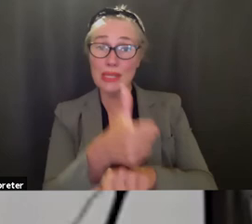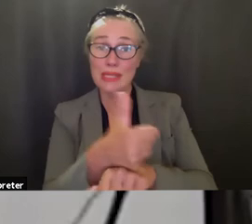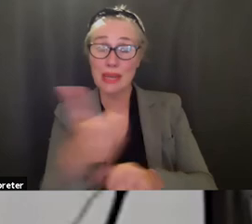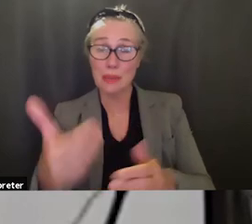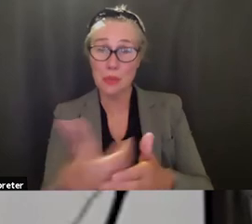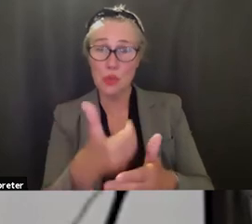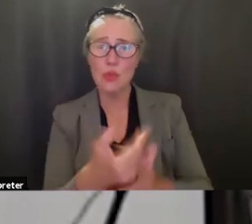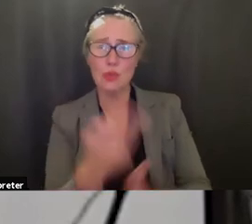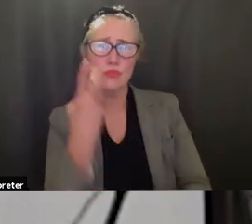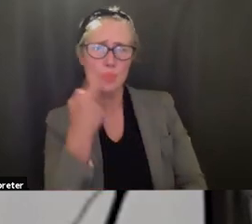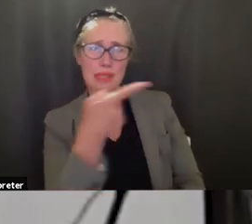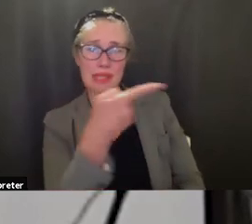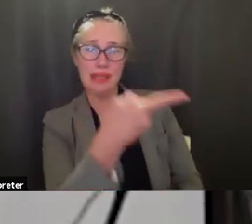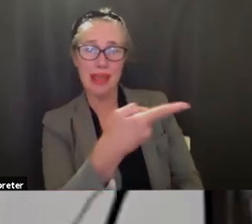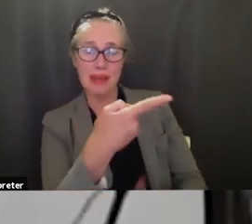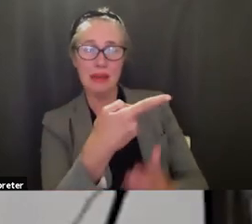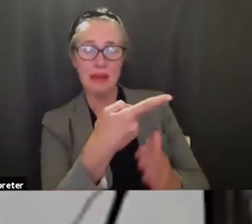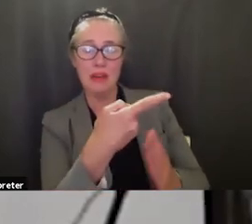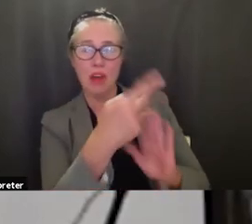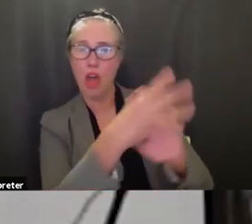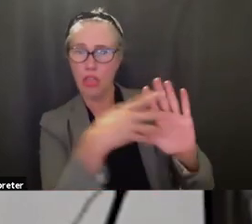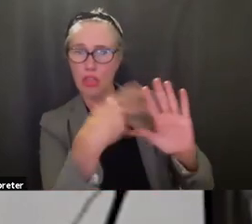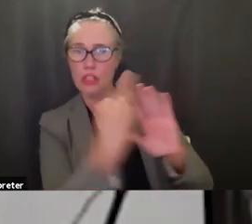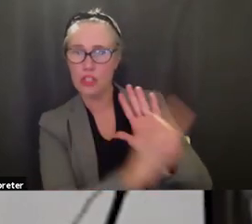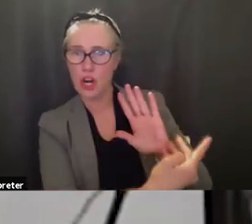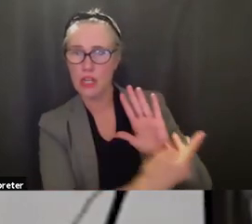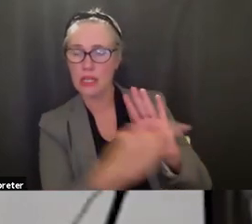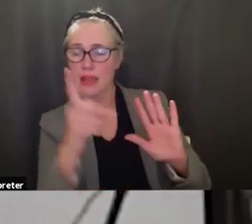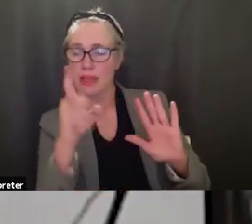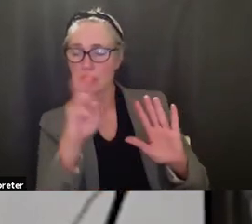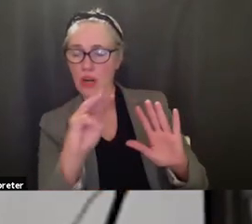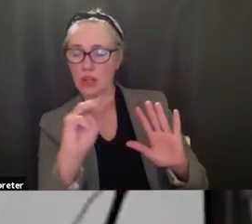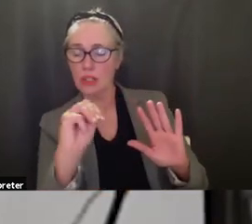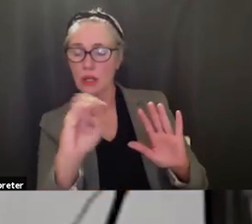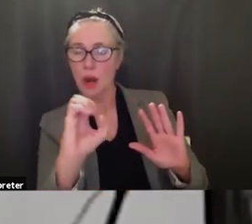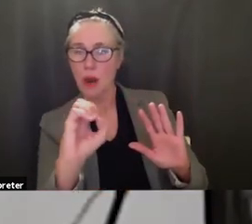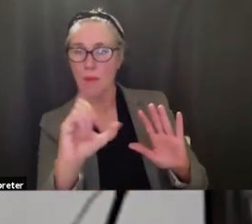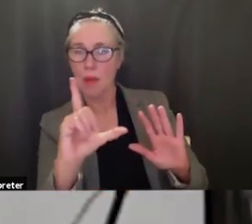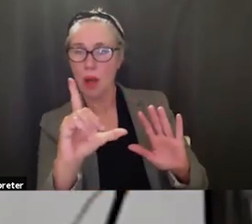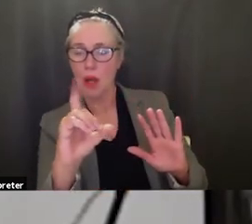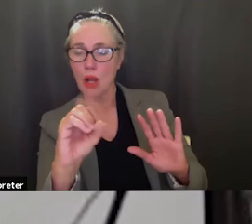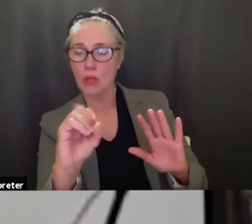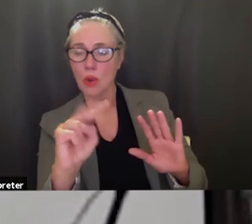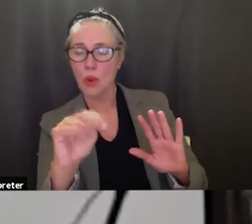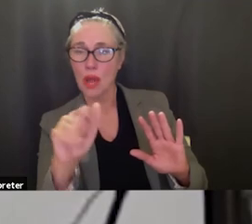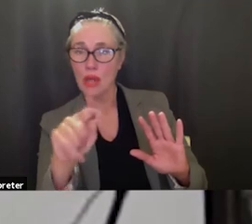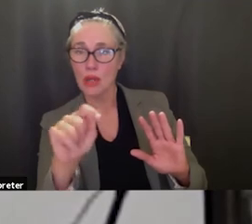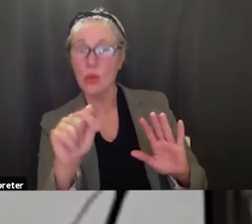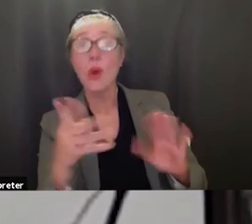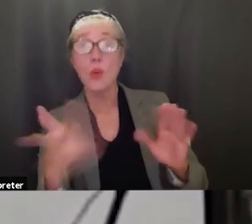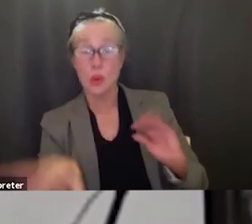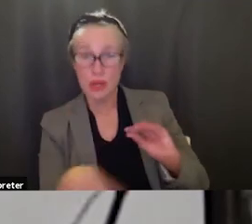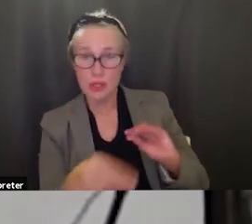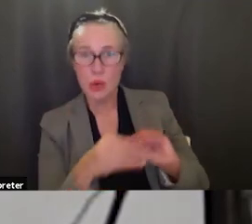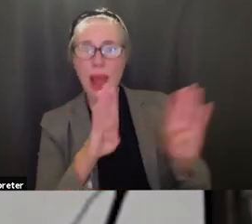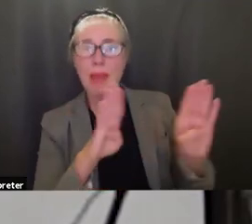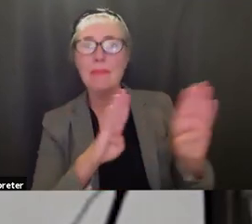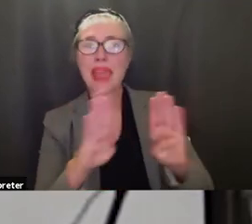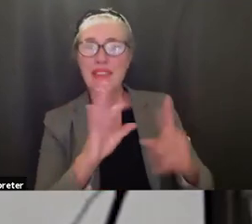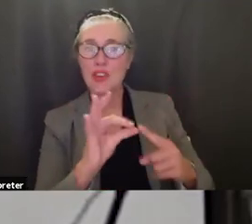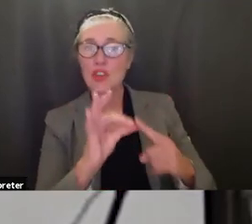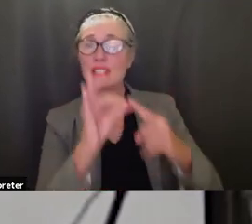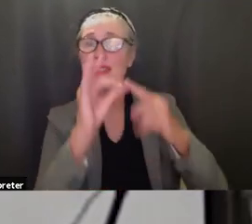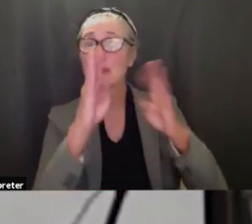there um at the beginning of the meeting that dr maldonata showed was a behavior specialist for general education